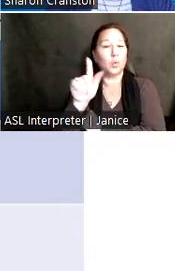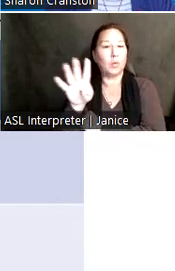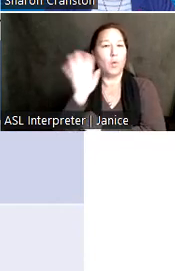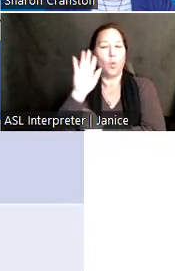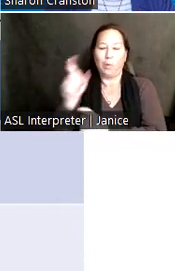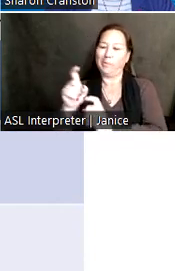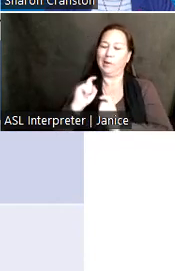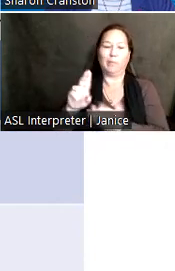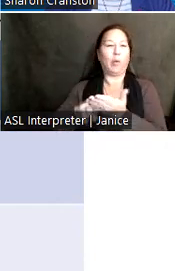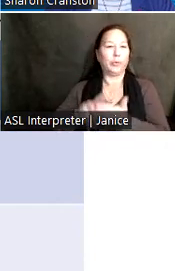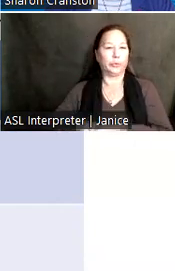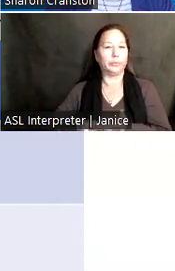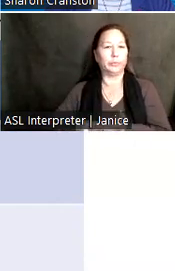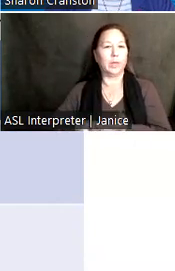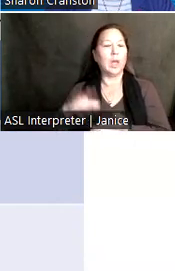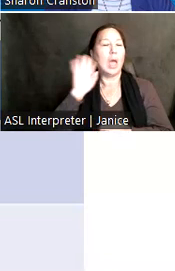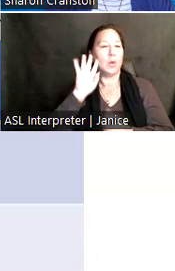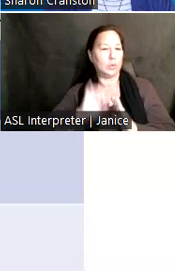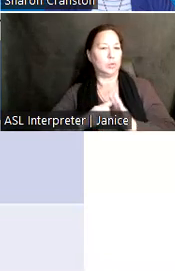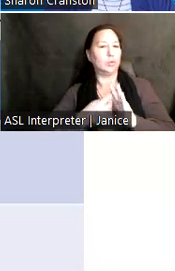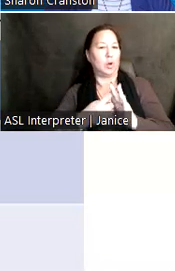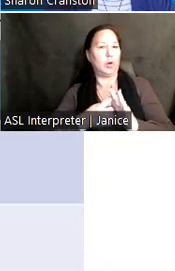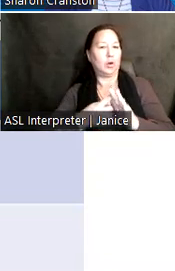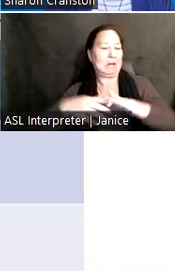schedule has construction beginning late 2024.